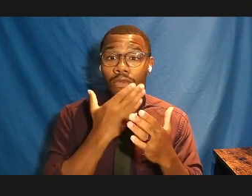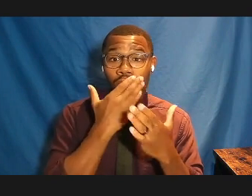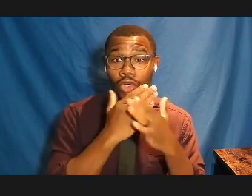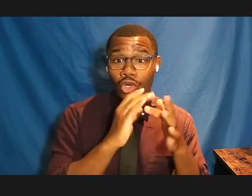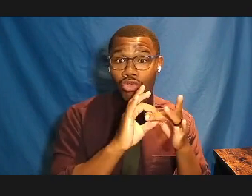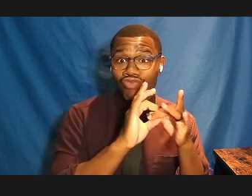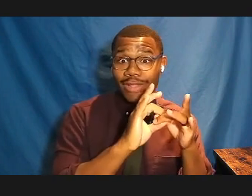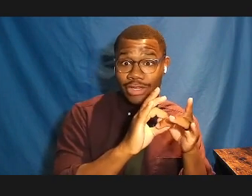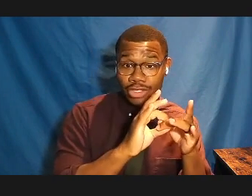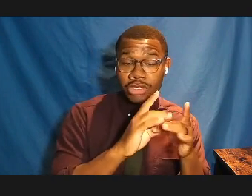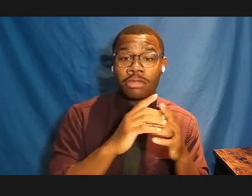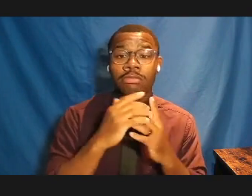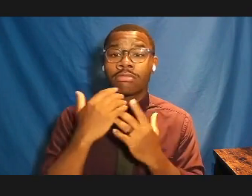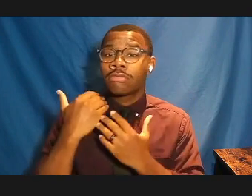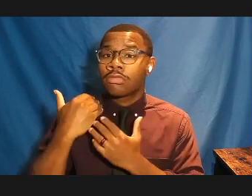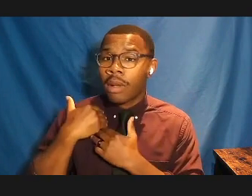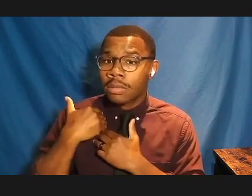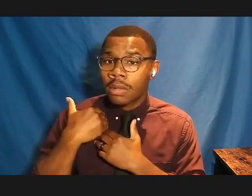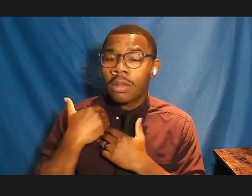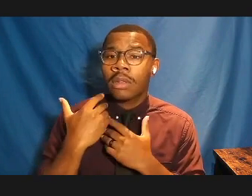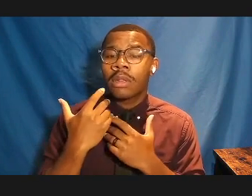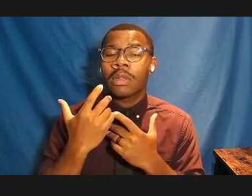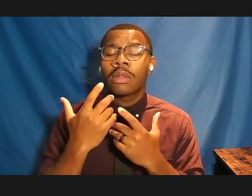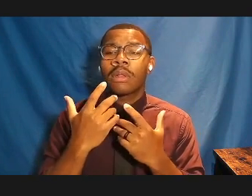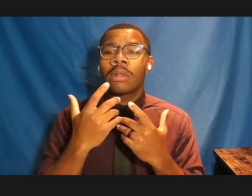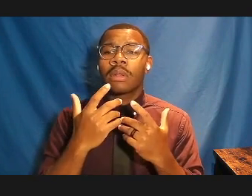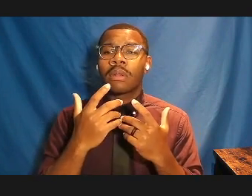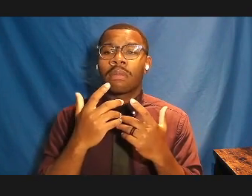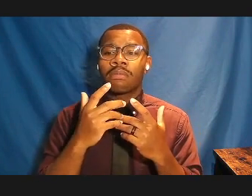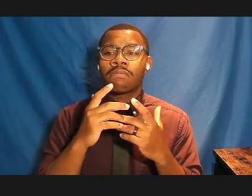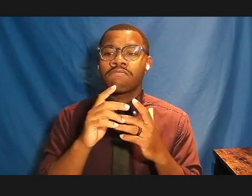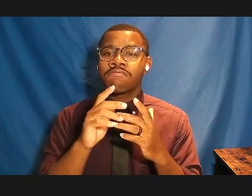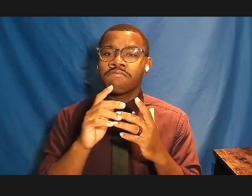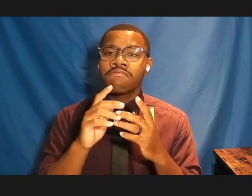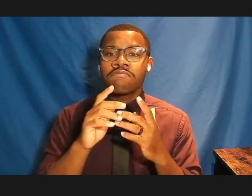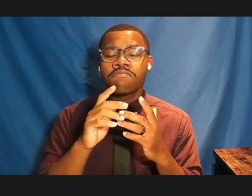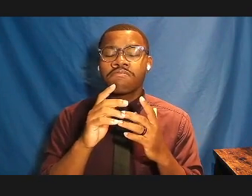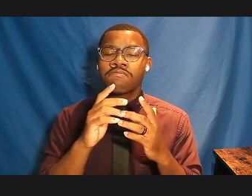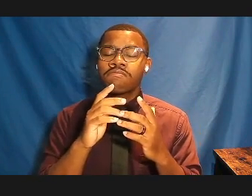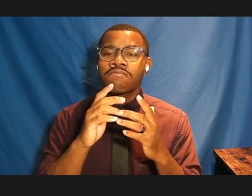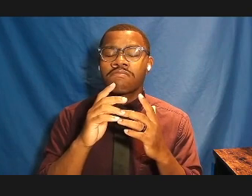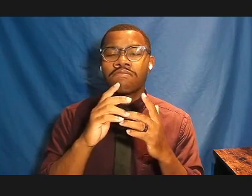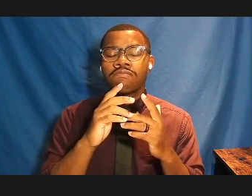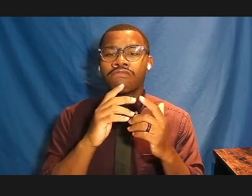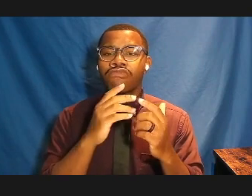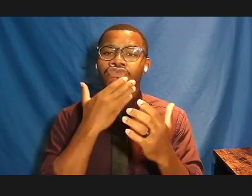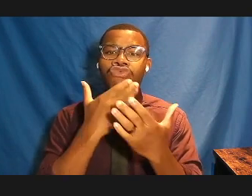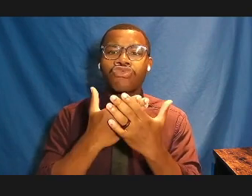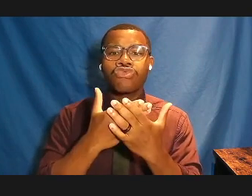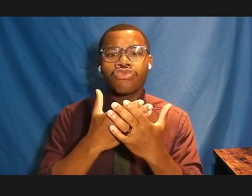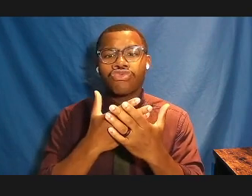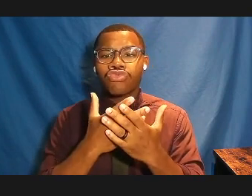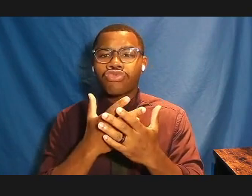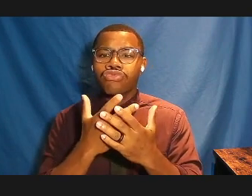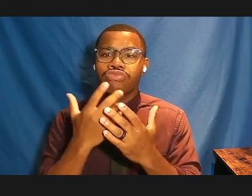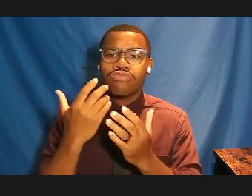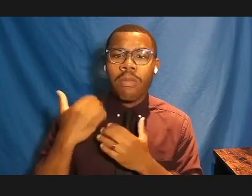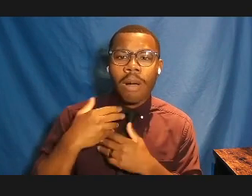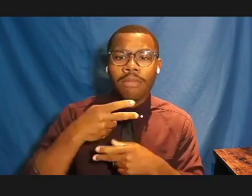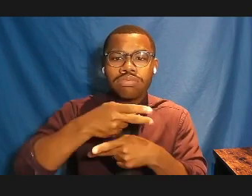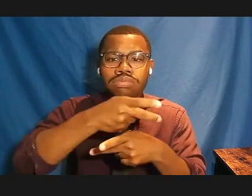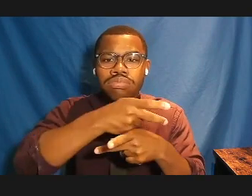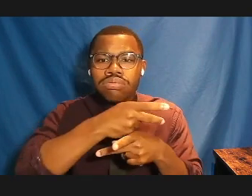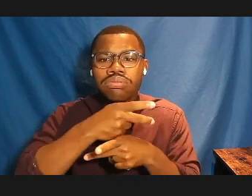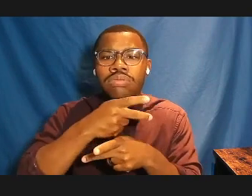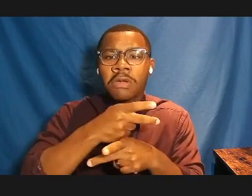being responsible, thinking about actual sustainable stewardship, and really wishful thinking to very quickly move